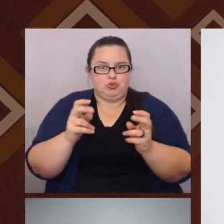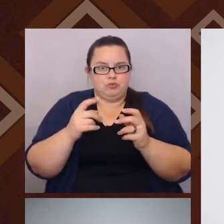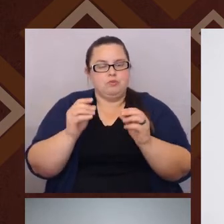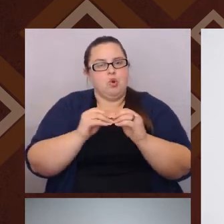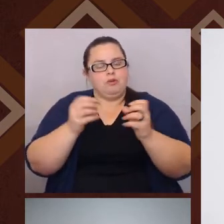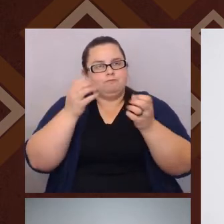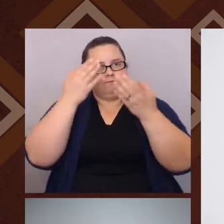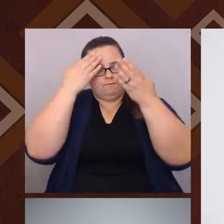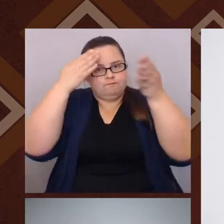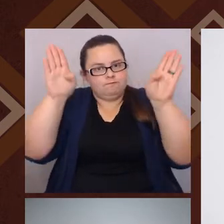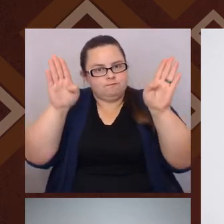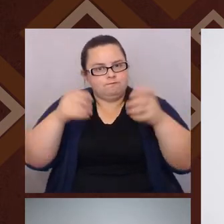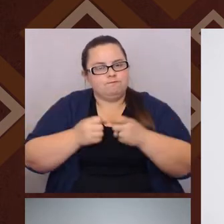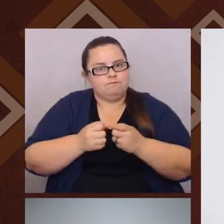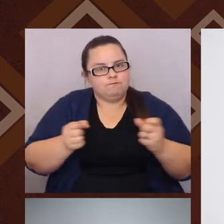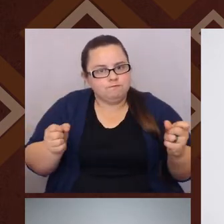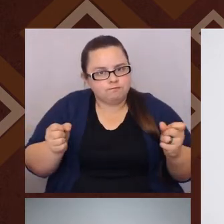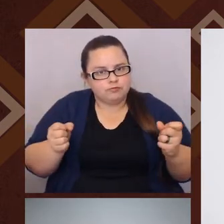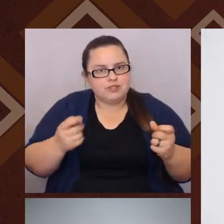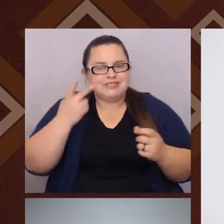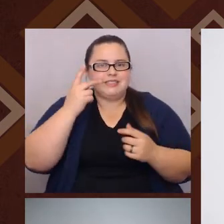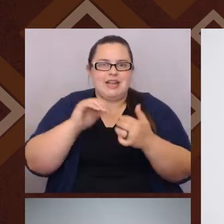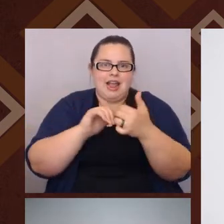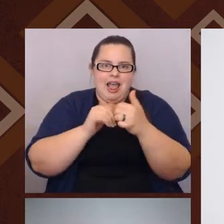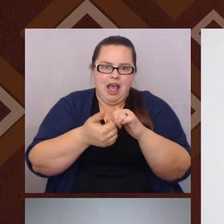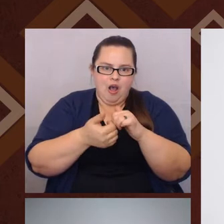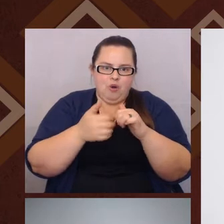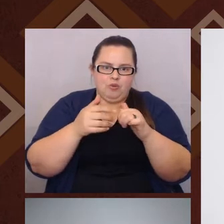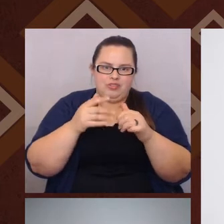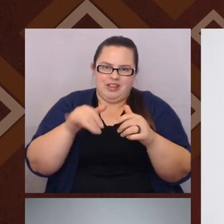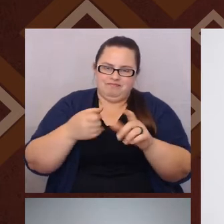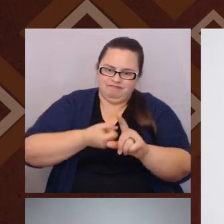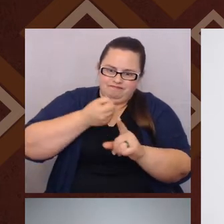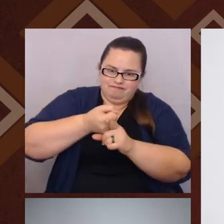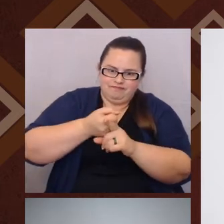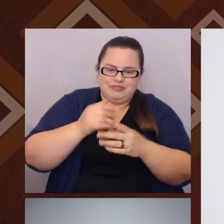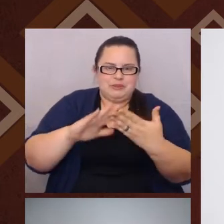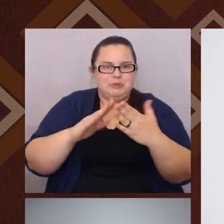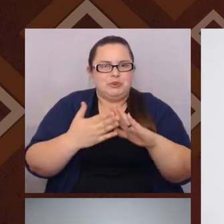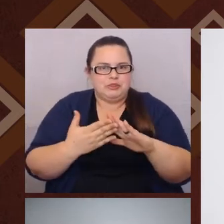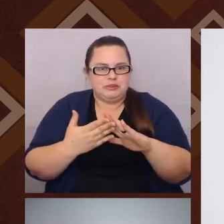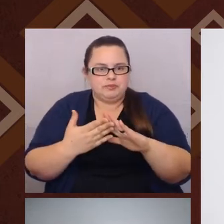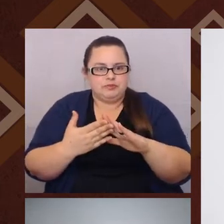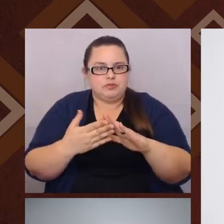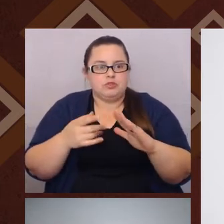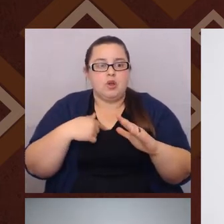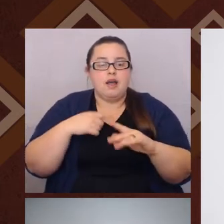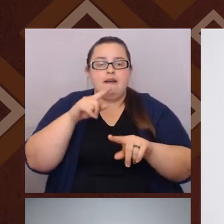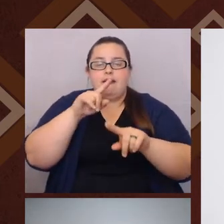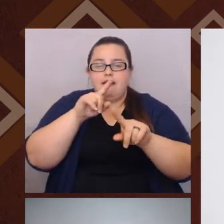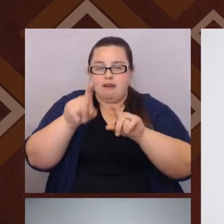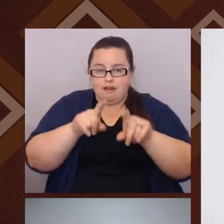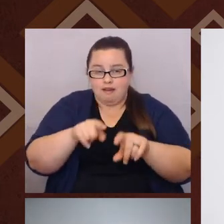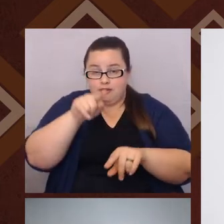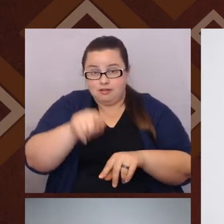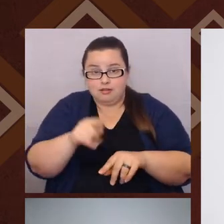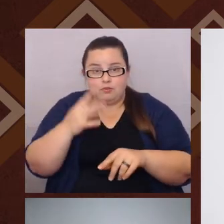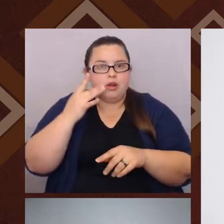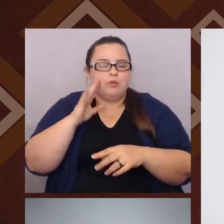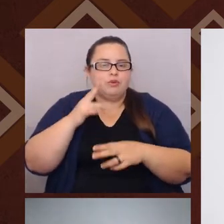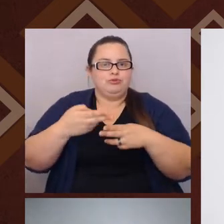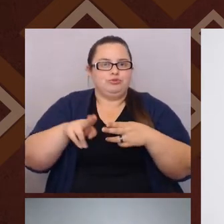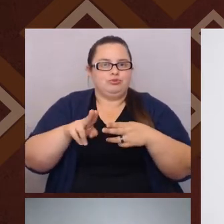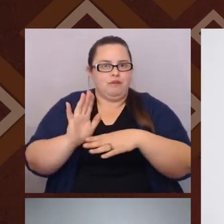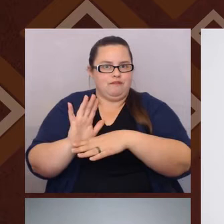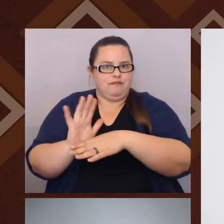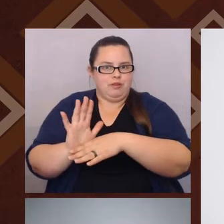identity is playing out with this community. And so I offer some questions because we're going to watch a quick film. And I encourage you to use